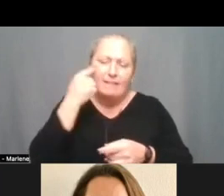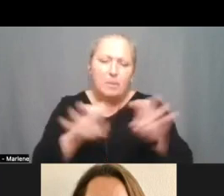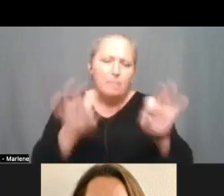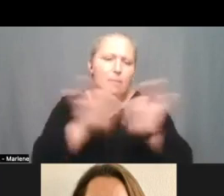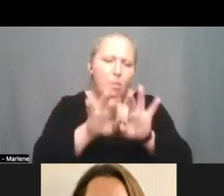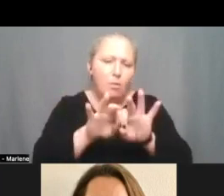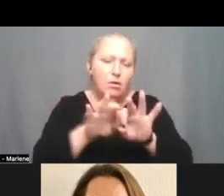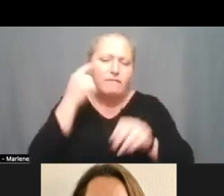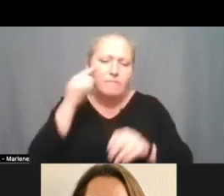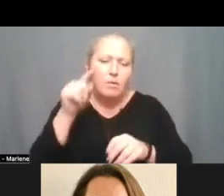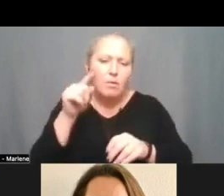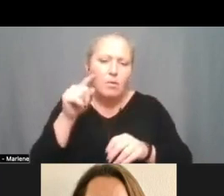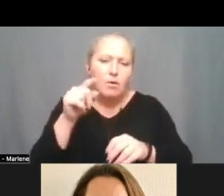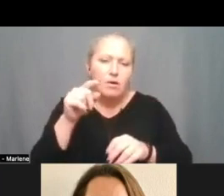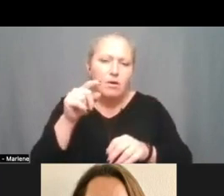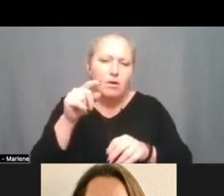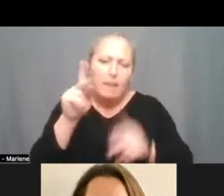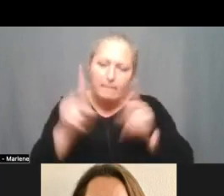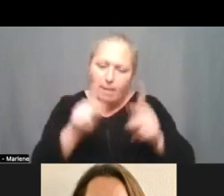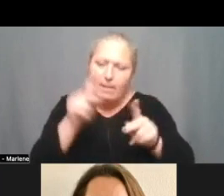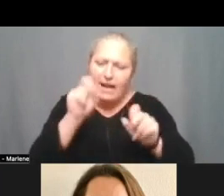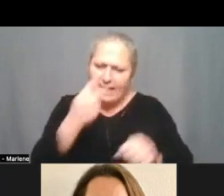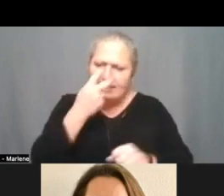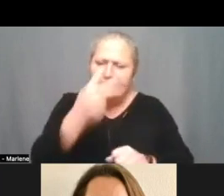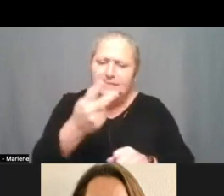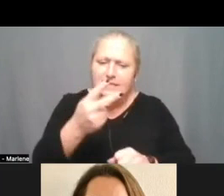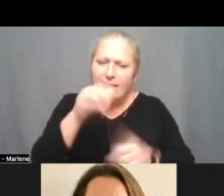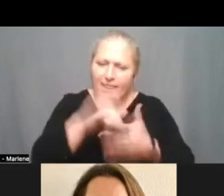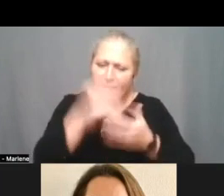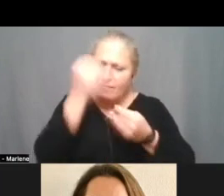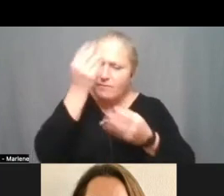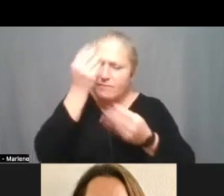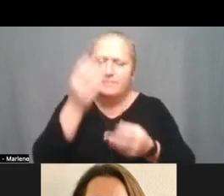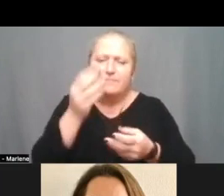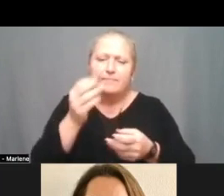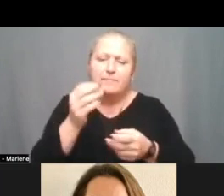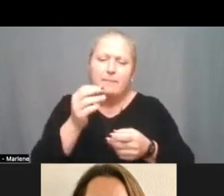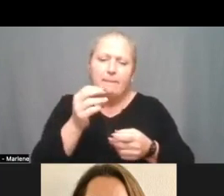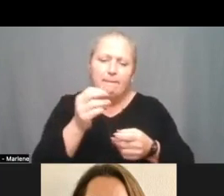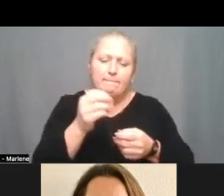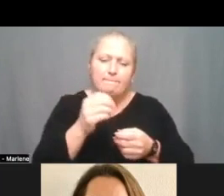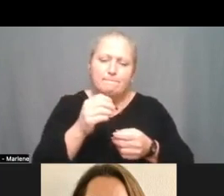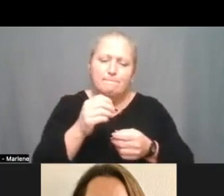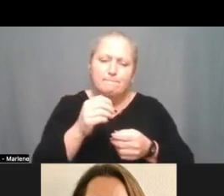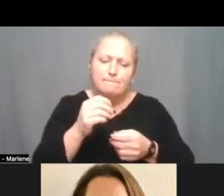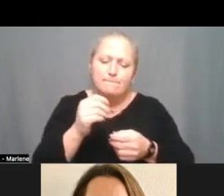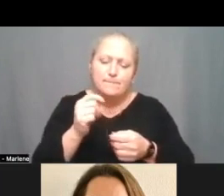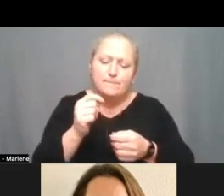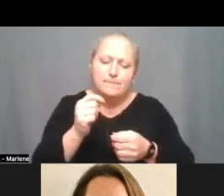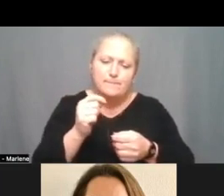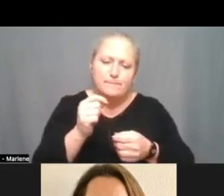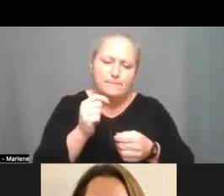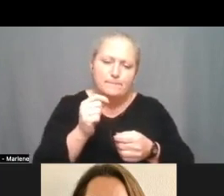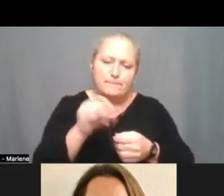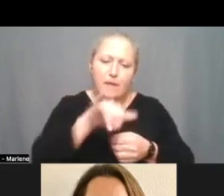uh the the public to have visibility into these data um the the the other